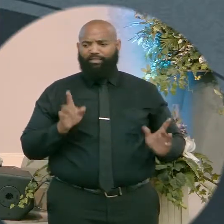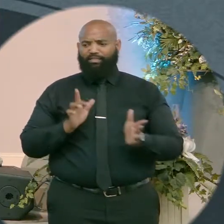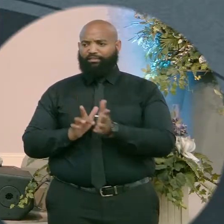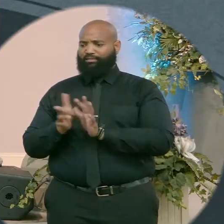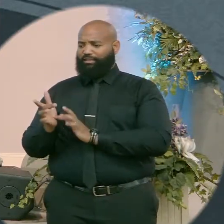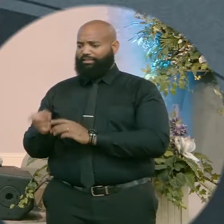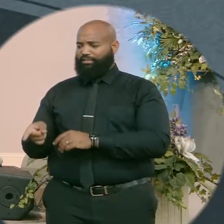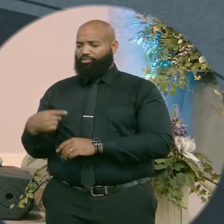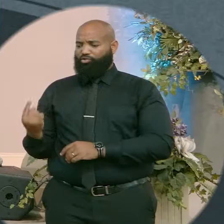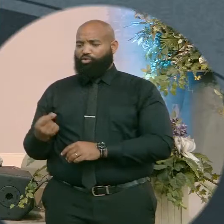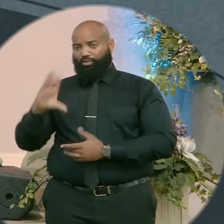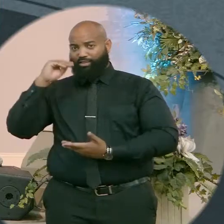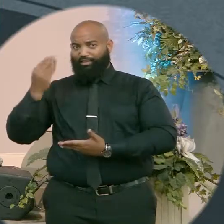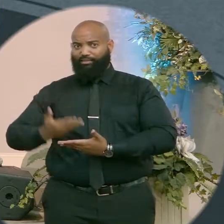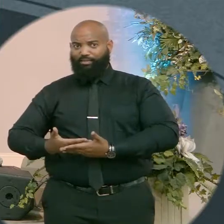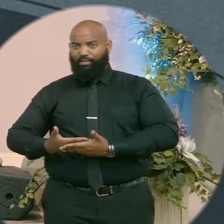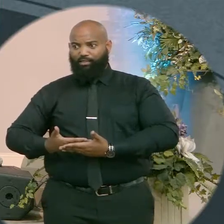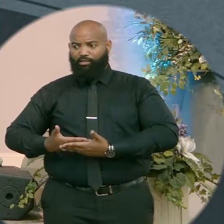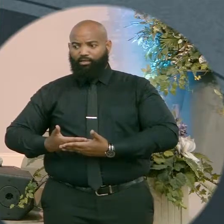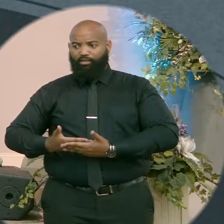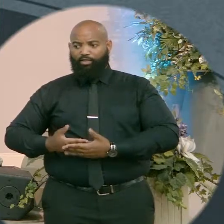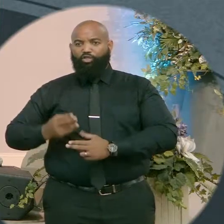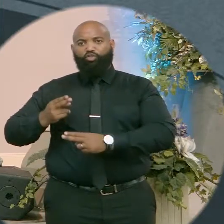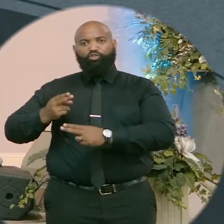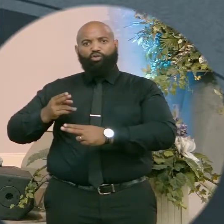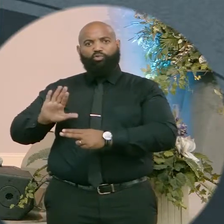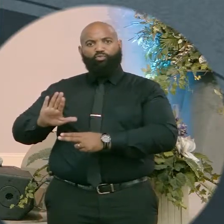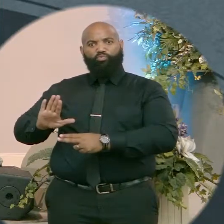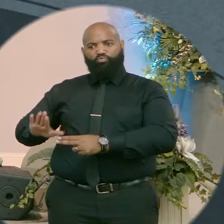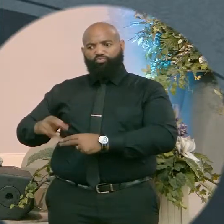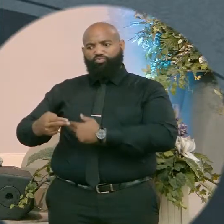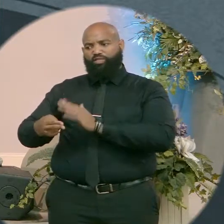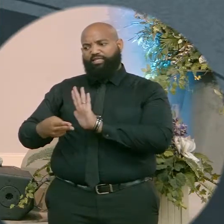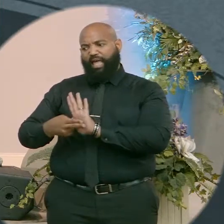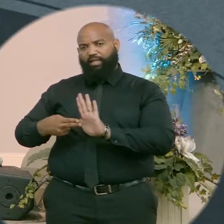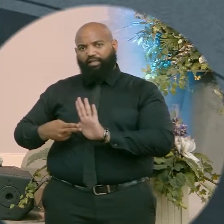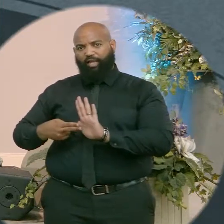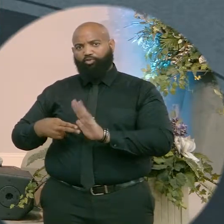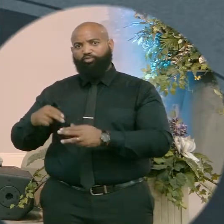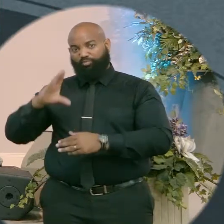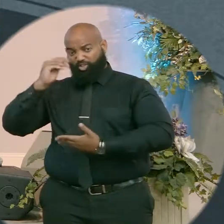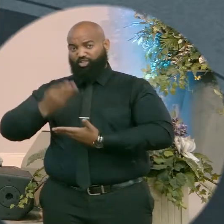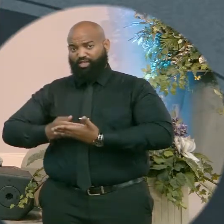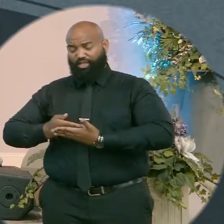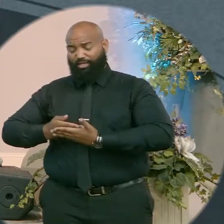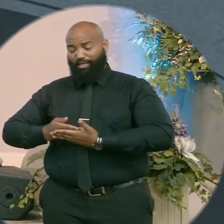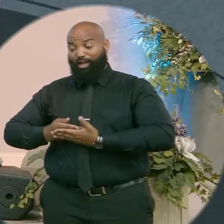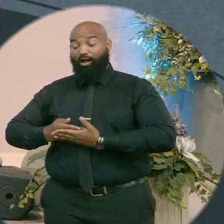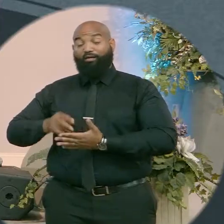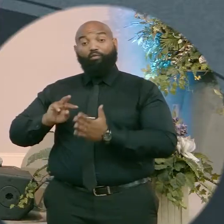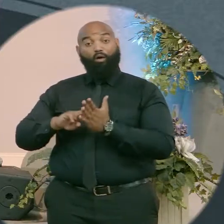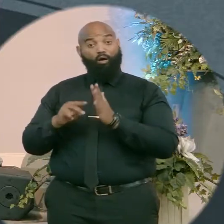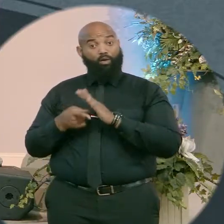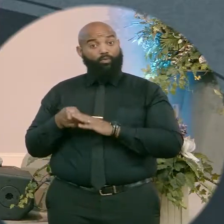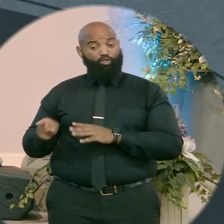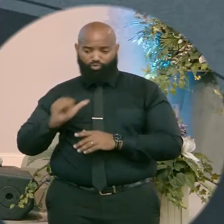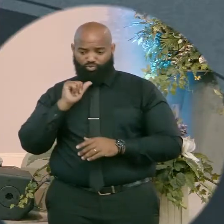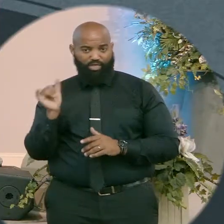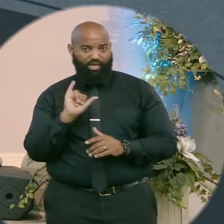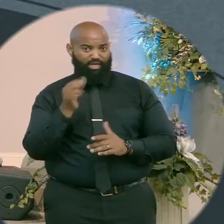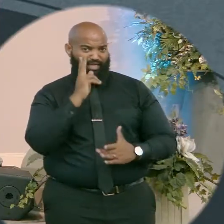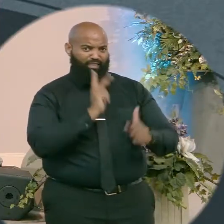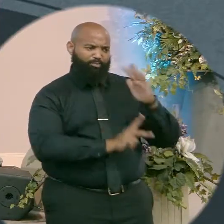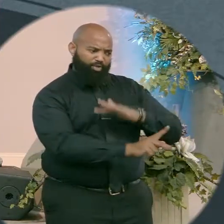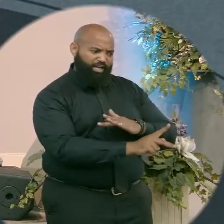son. So this is confirming the sonship of who he was and who sent him. God is saying, wait a minute. This is the